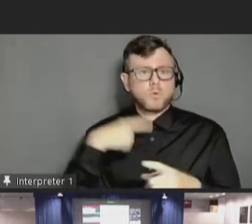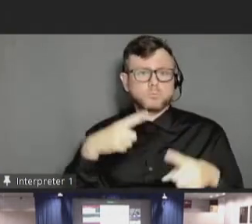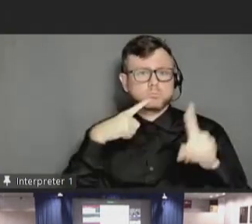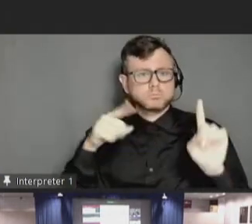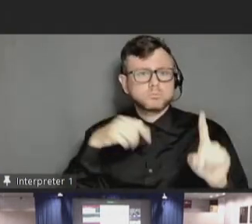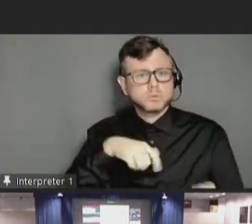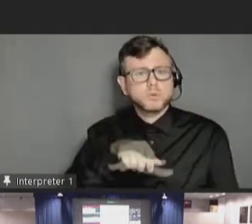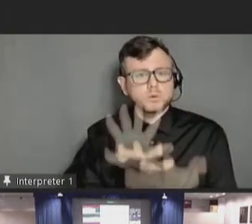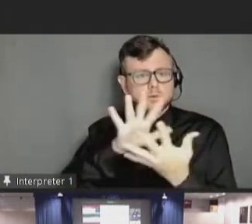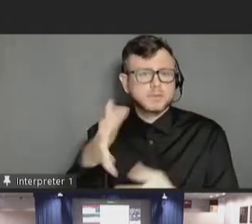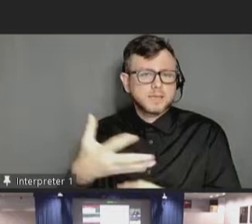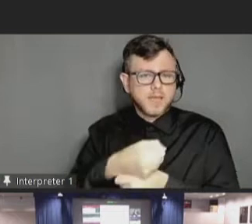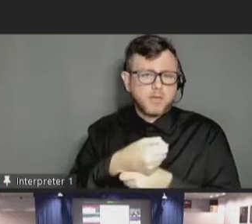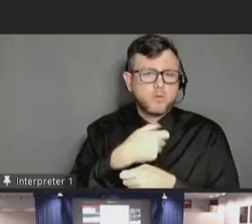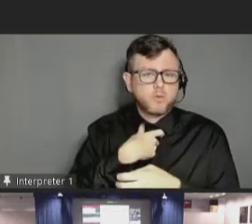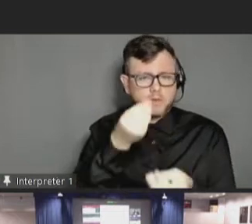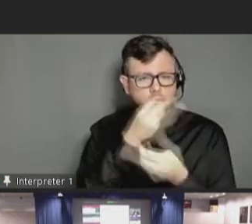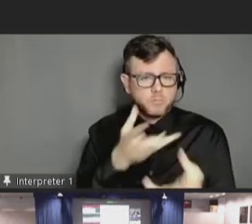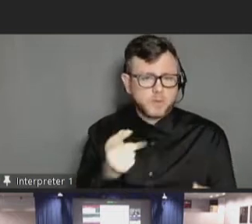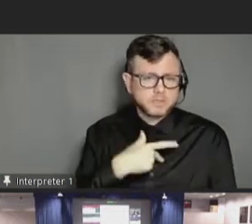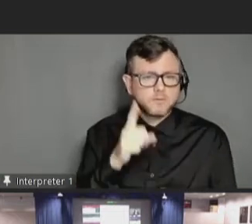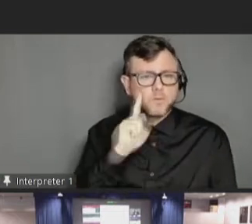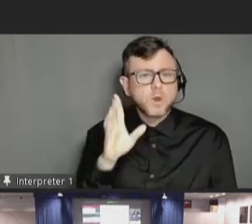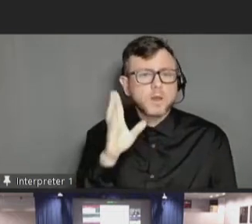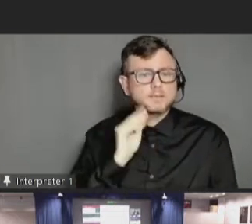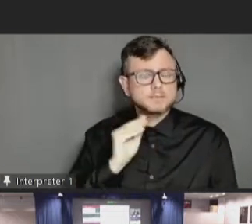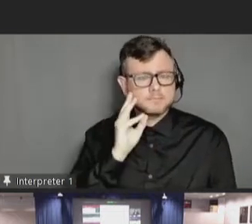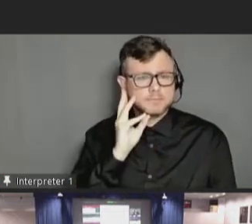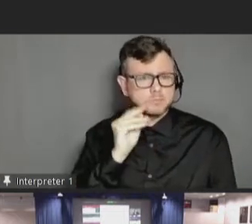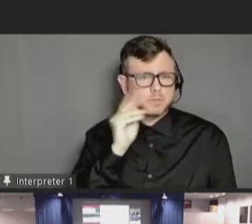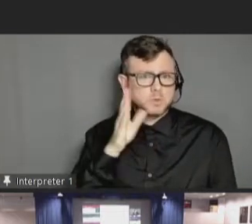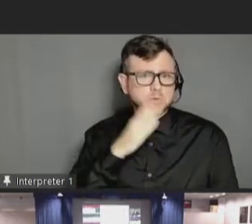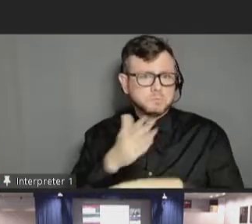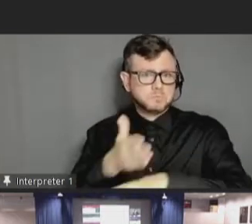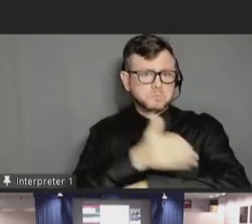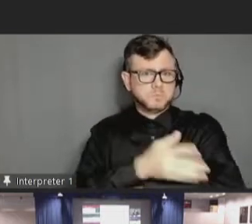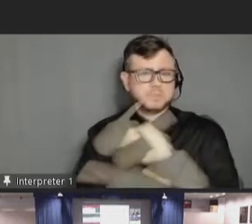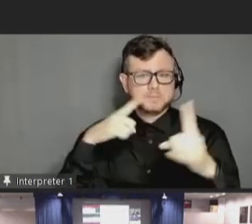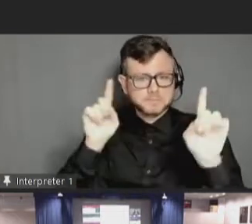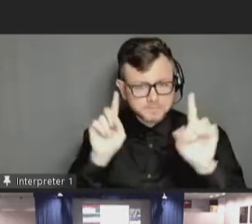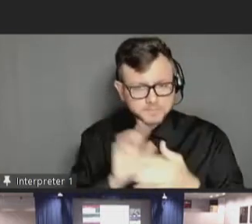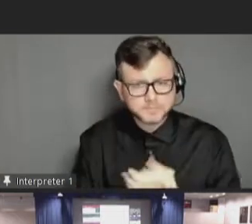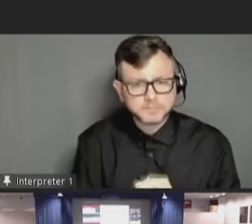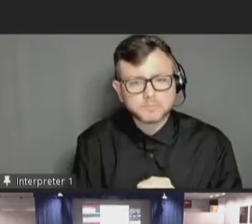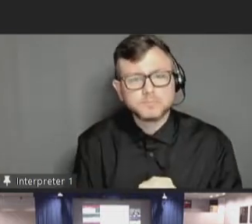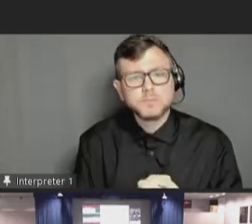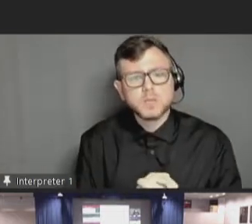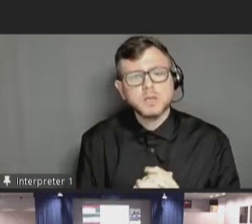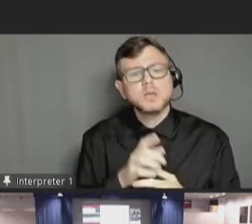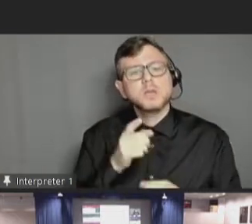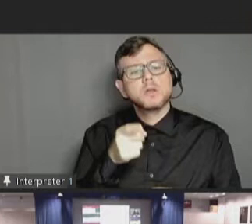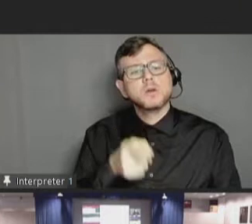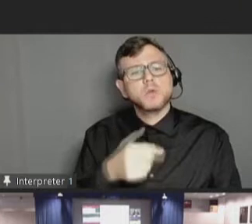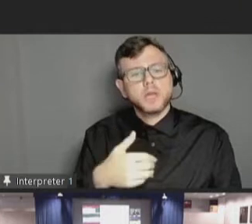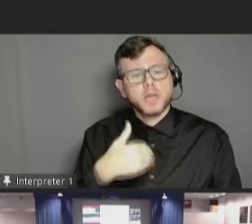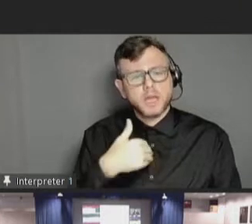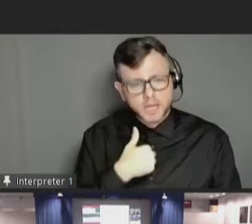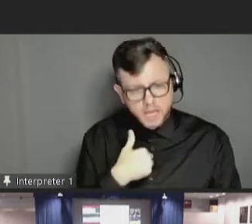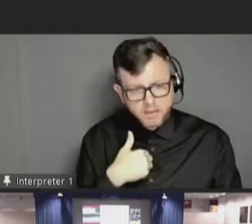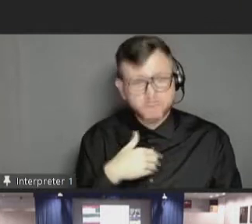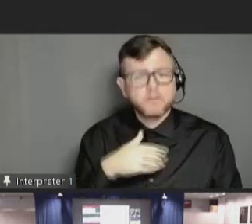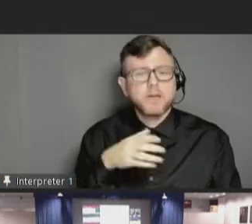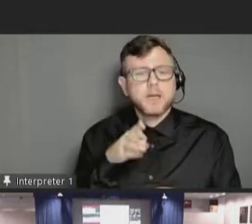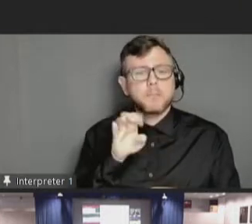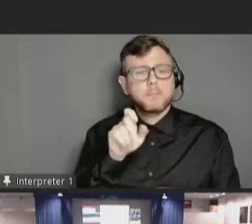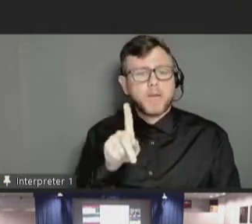Beyond the typical registration questions, we individualize information. We ask about past vaccine experiences